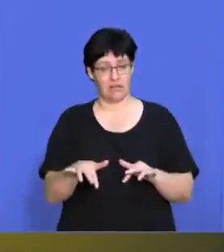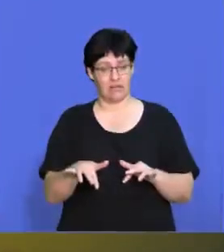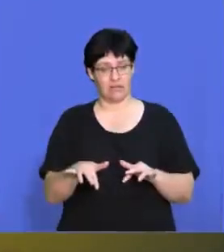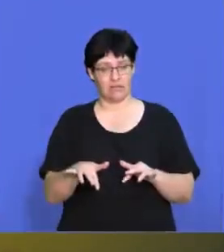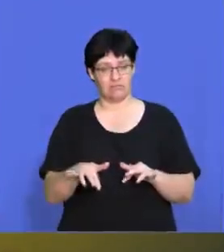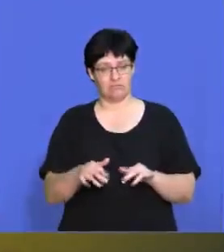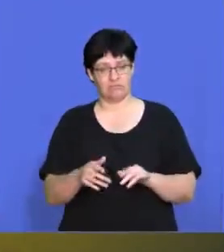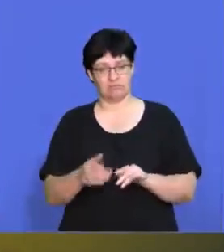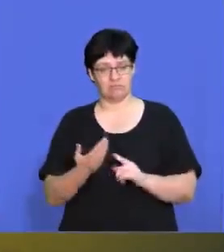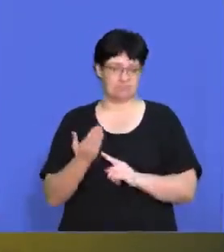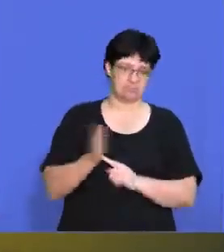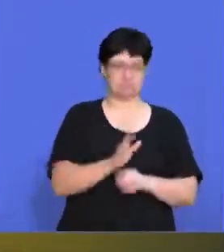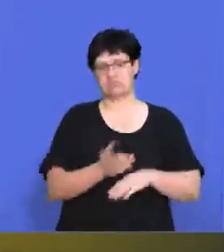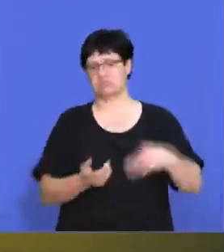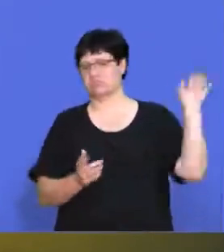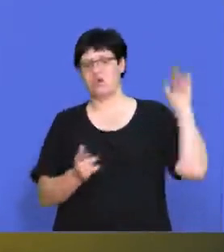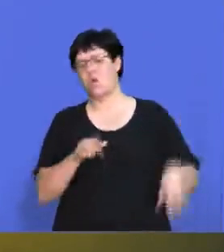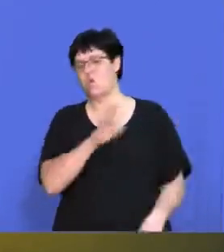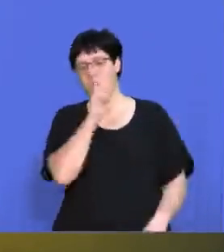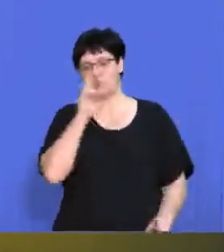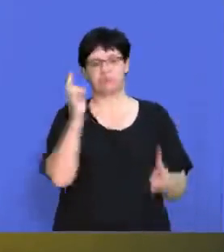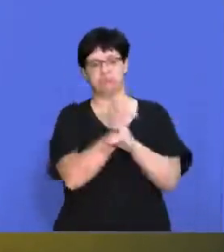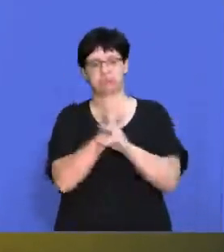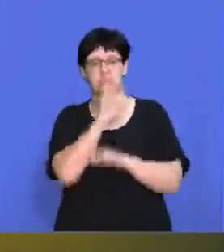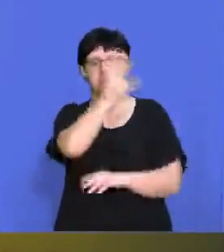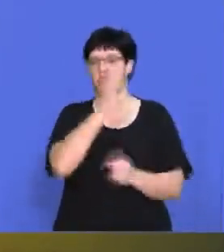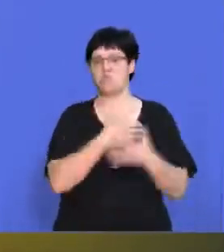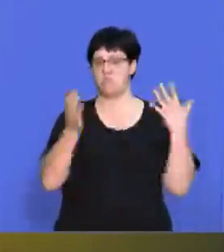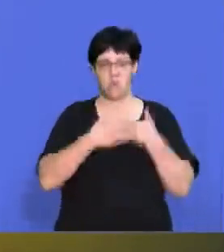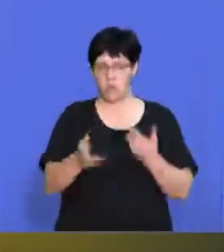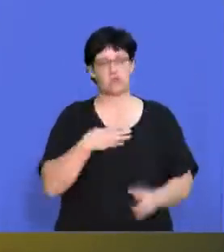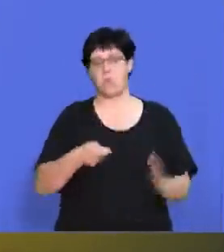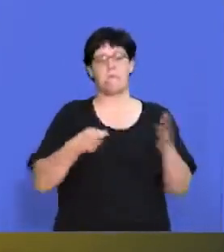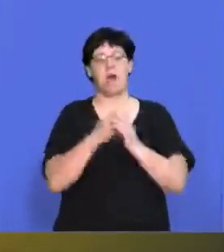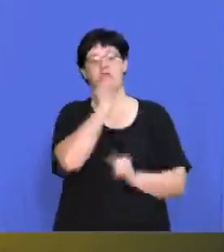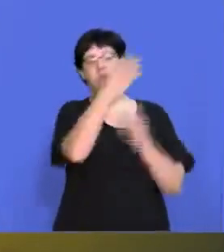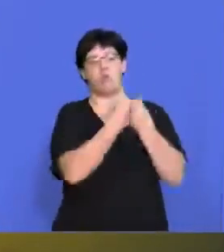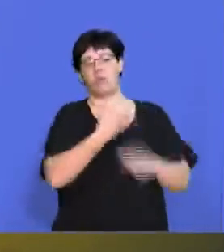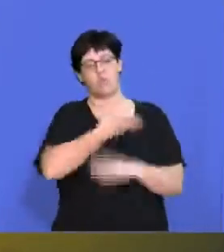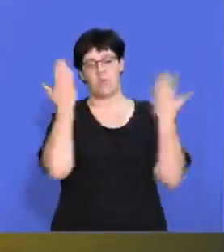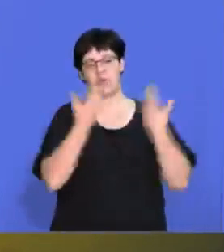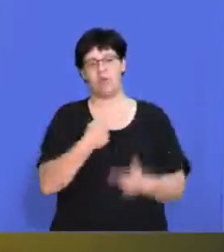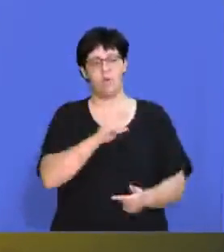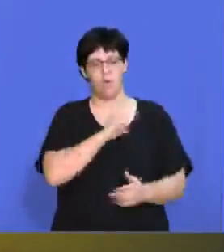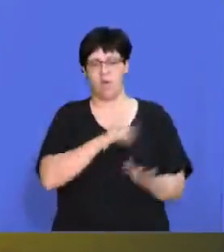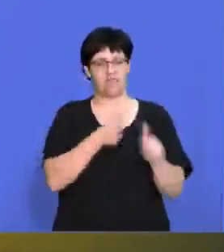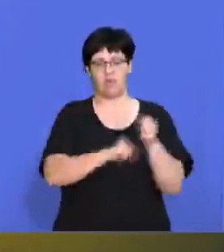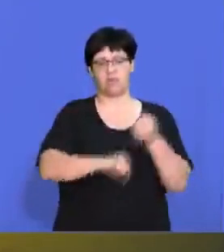turn their backs on us and say, right, you're not looking after South Africans anymore, therefore we're not going to